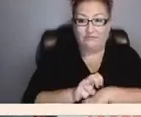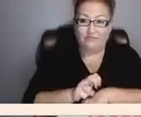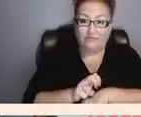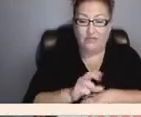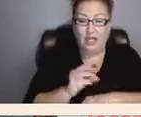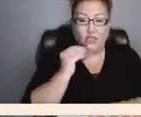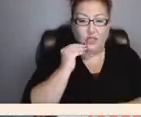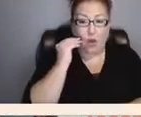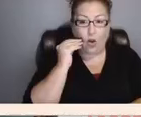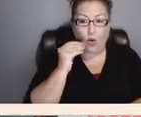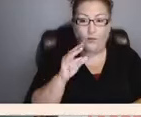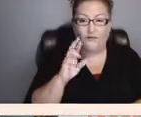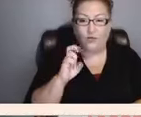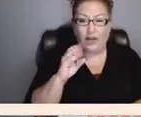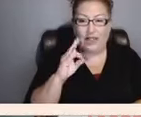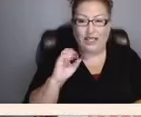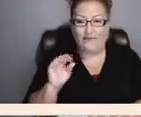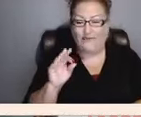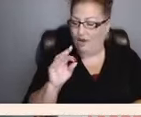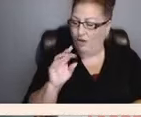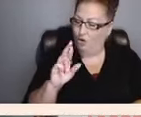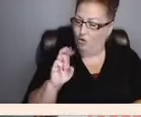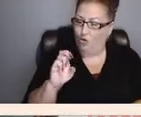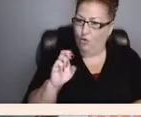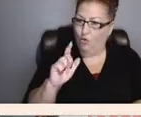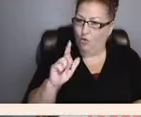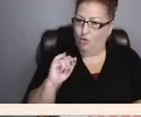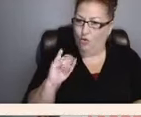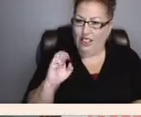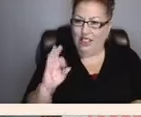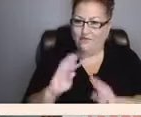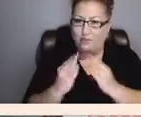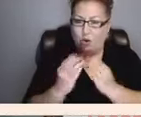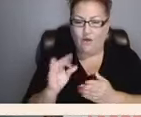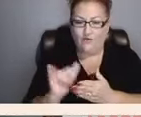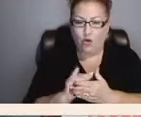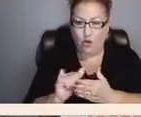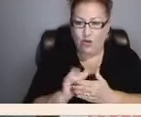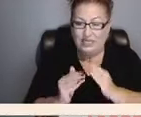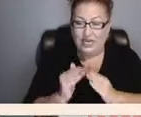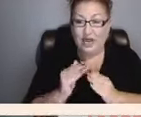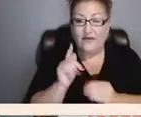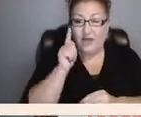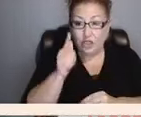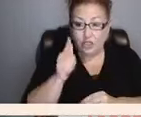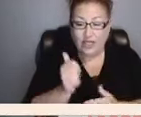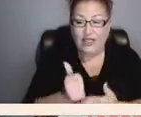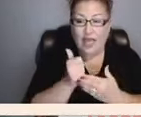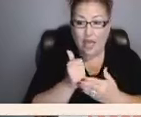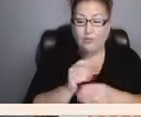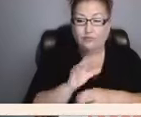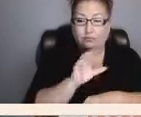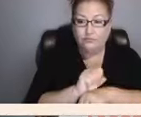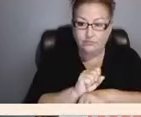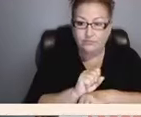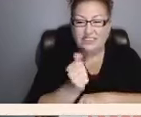Bureau of New York City. Eventually, they helped secure several thousand jobs nationwide, which is the League of